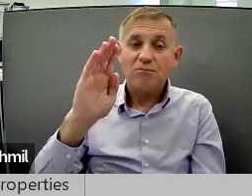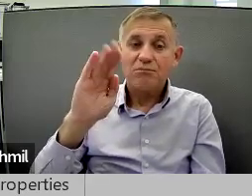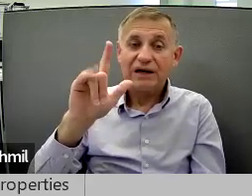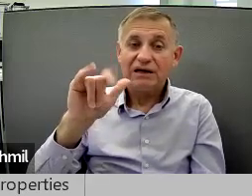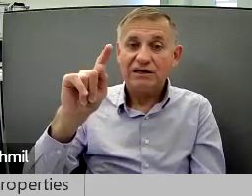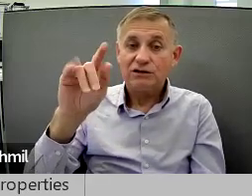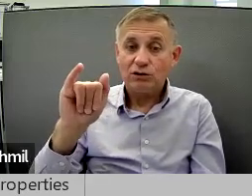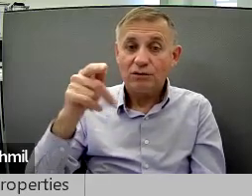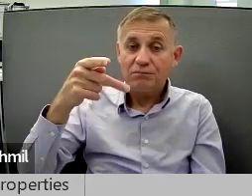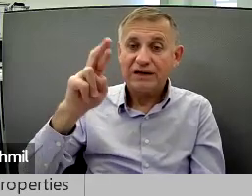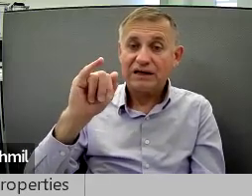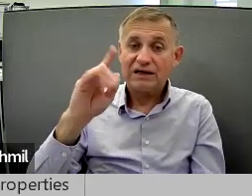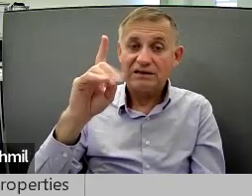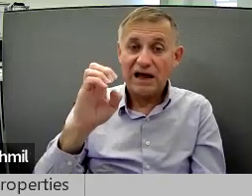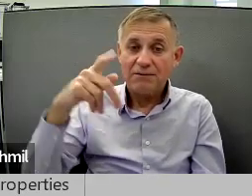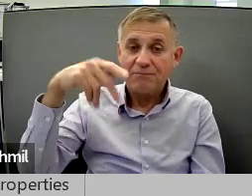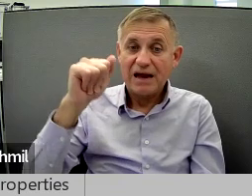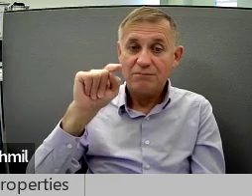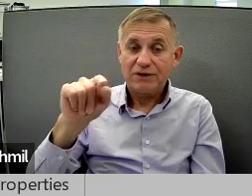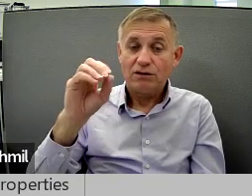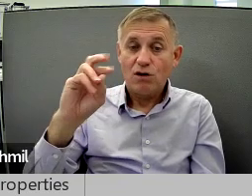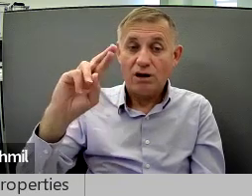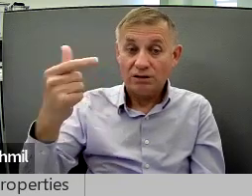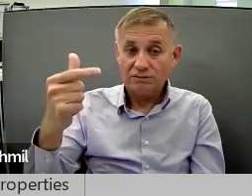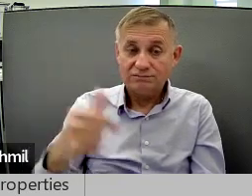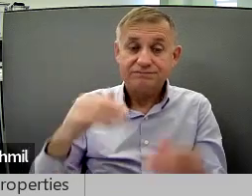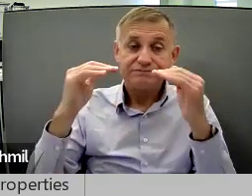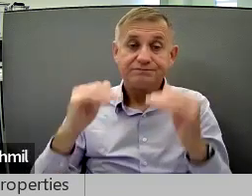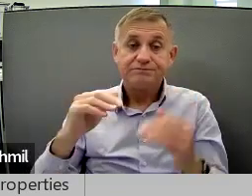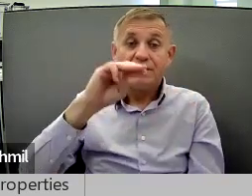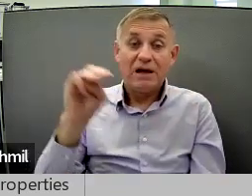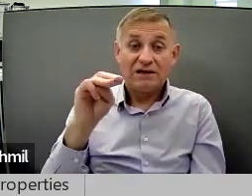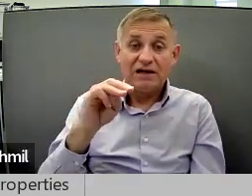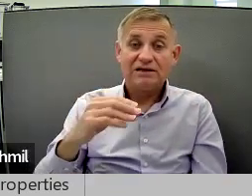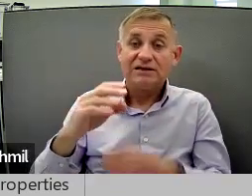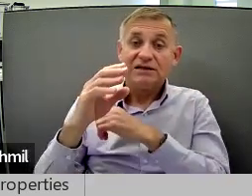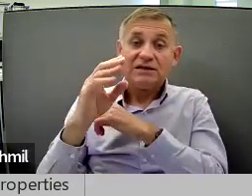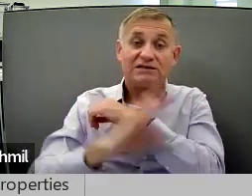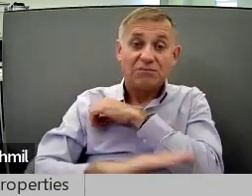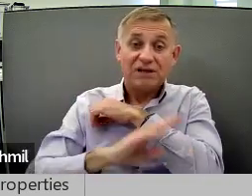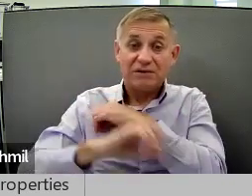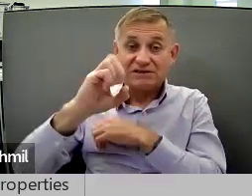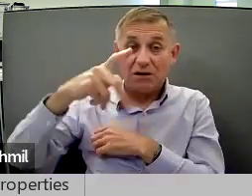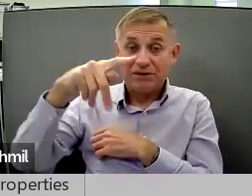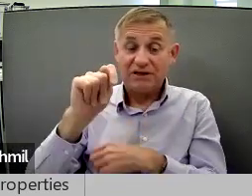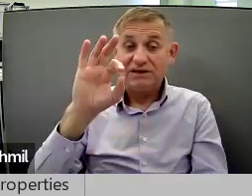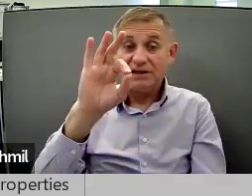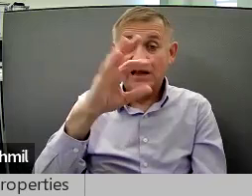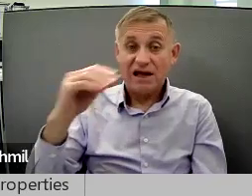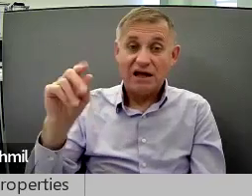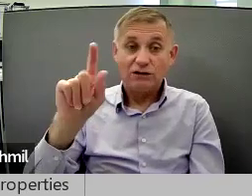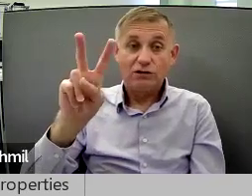disabilitypridepa.org. Mondays, September